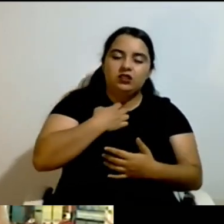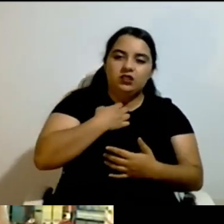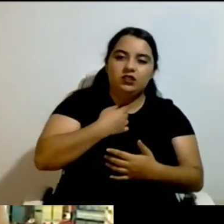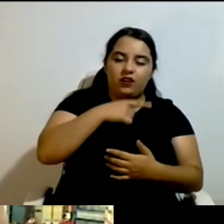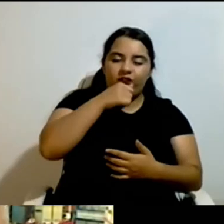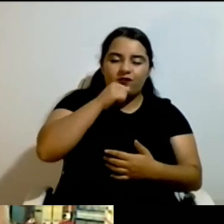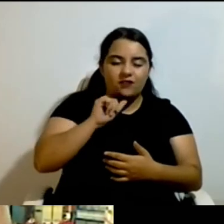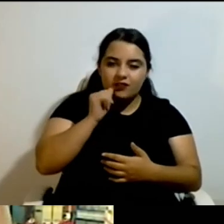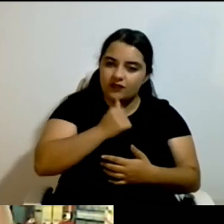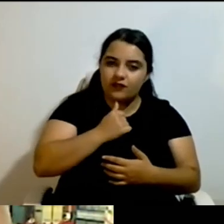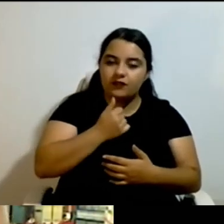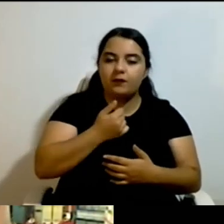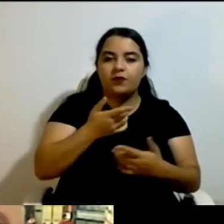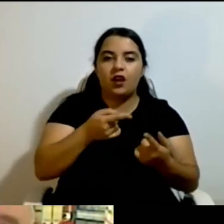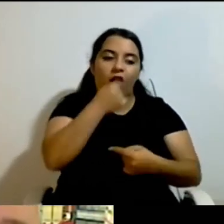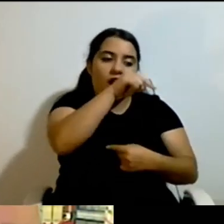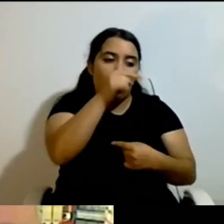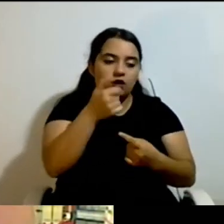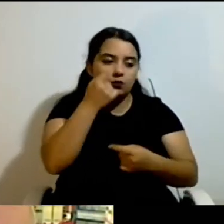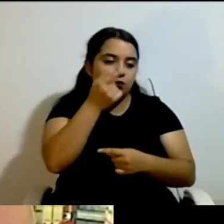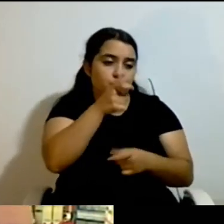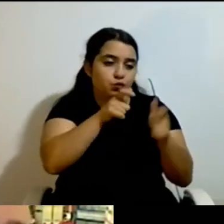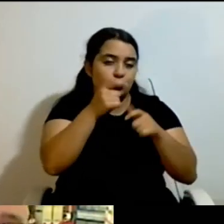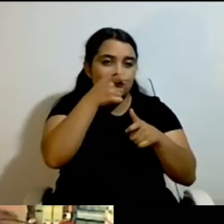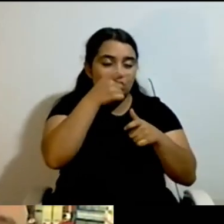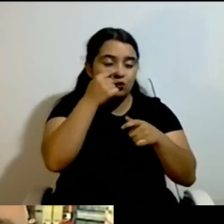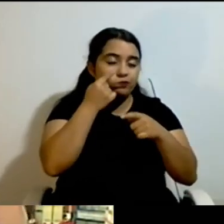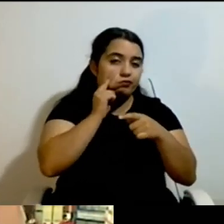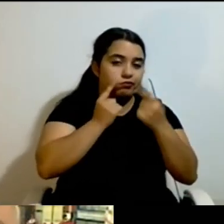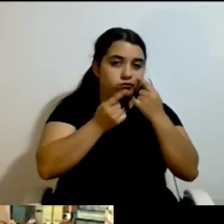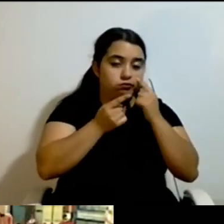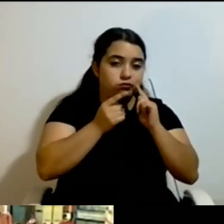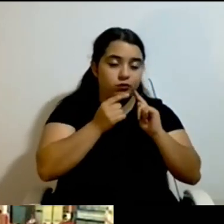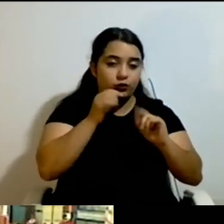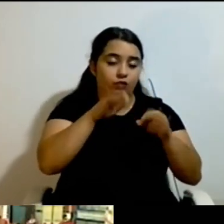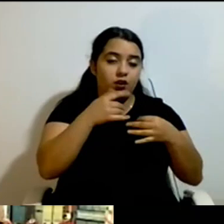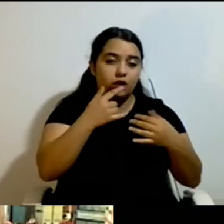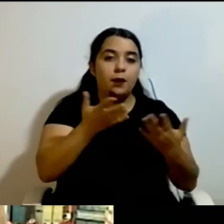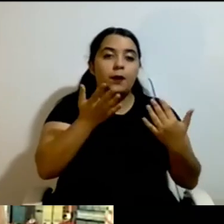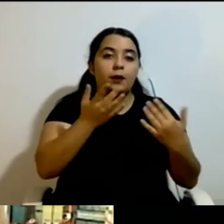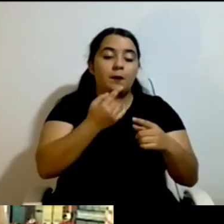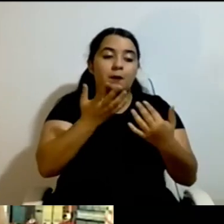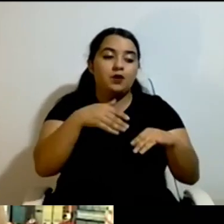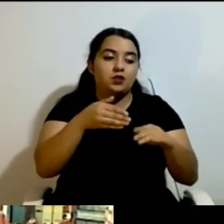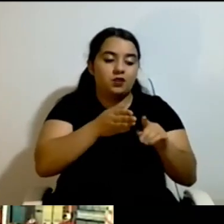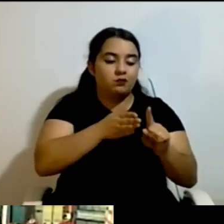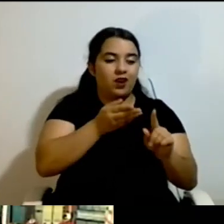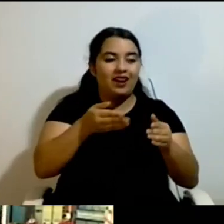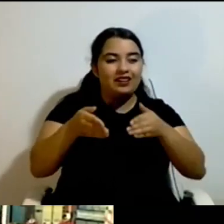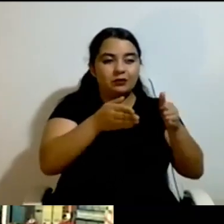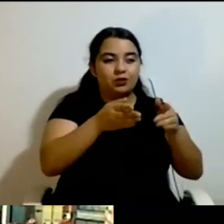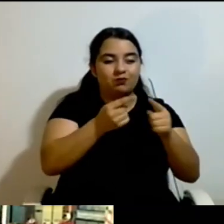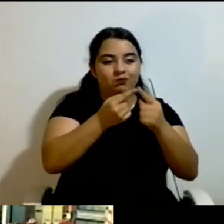a budget that suits to your needs, we have to know your needs. There is no way around it. There was